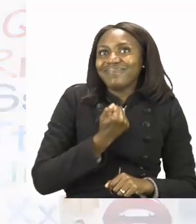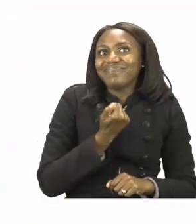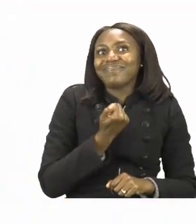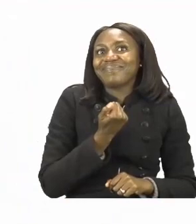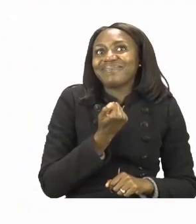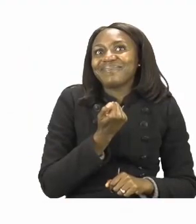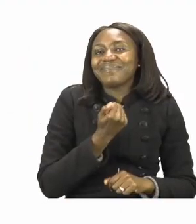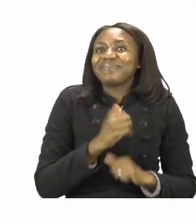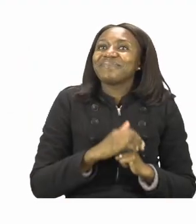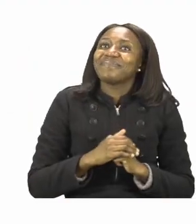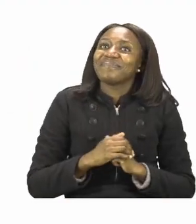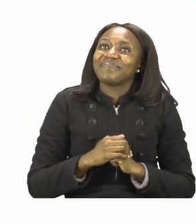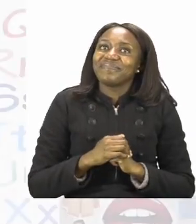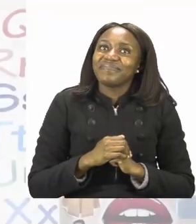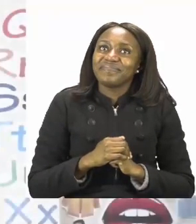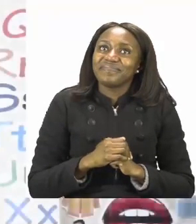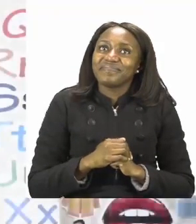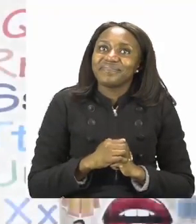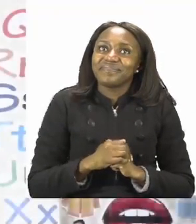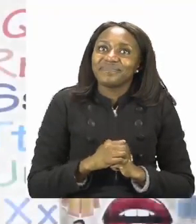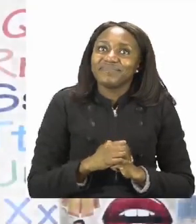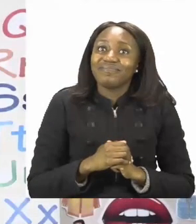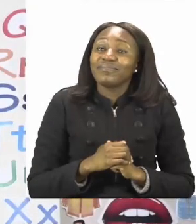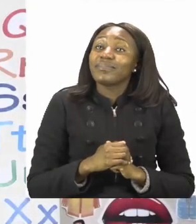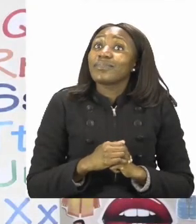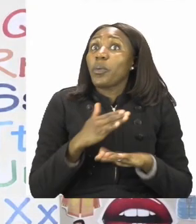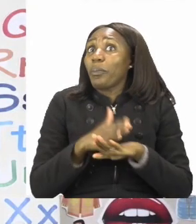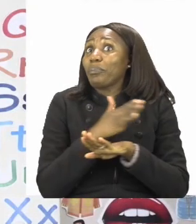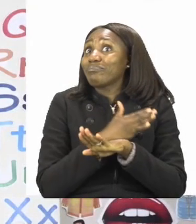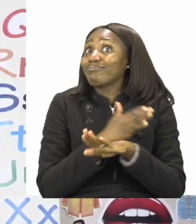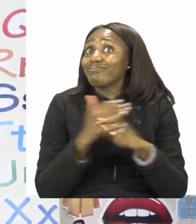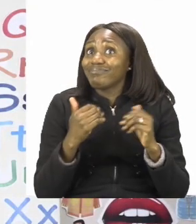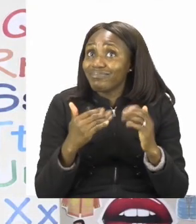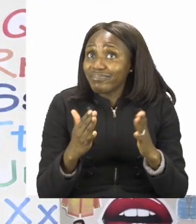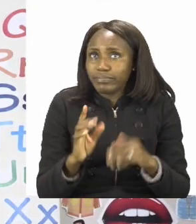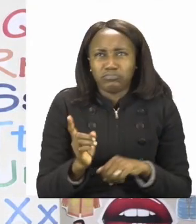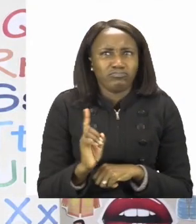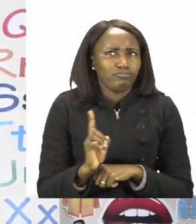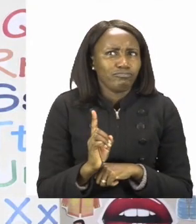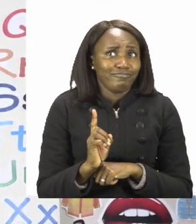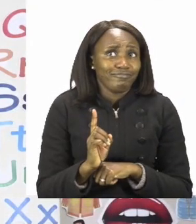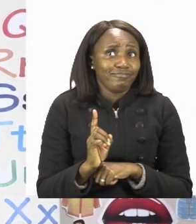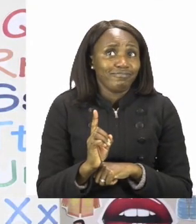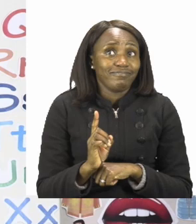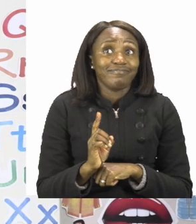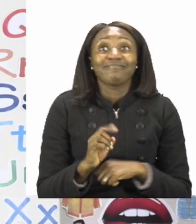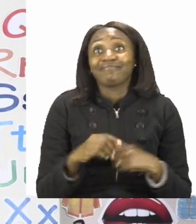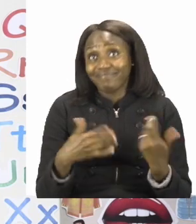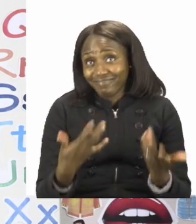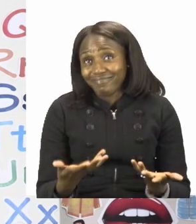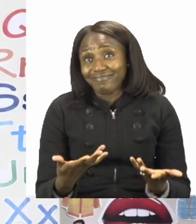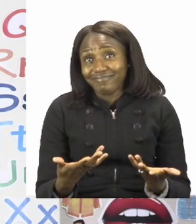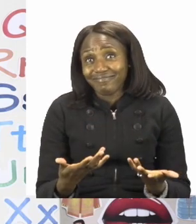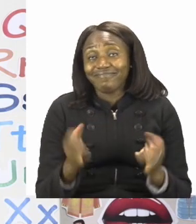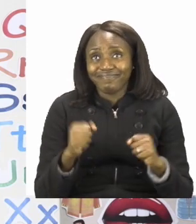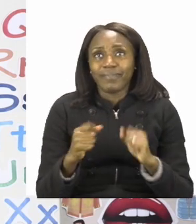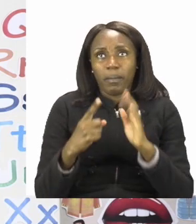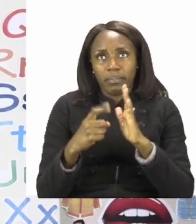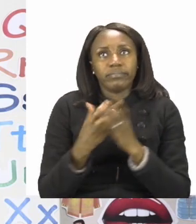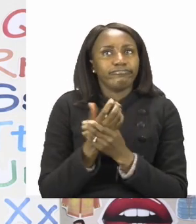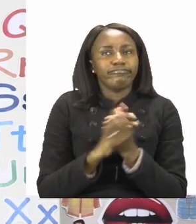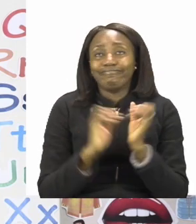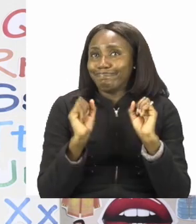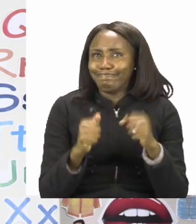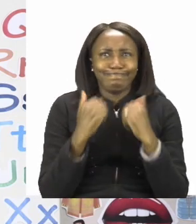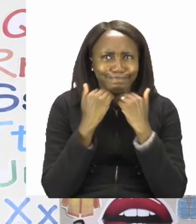Community. And before we get into any lessons my dear friends, we know that we have to